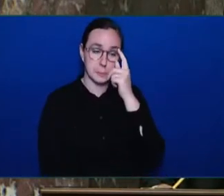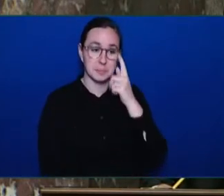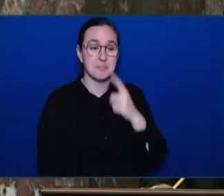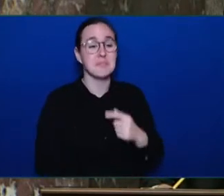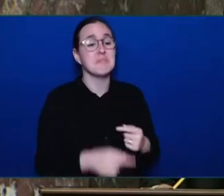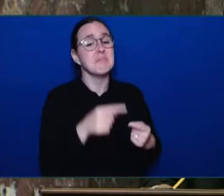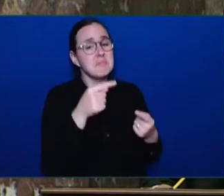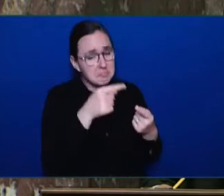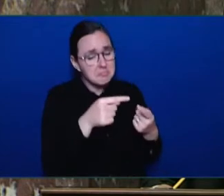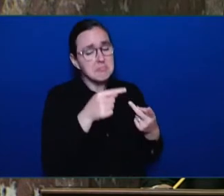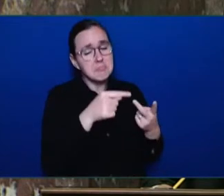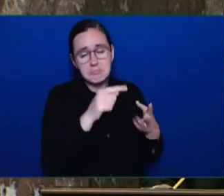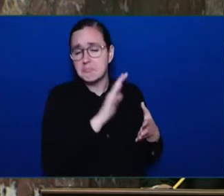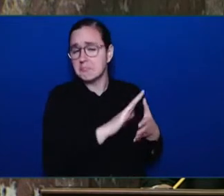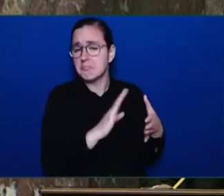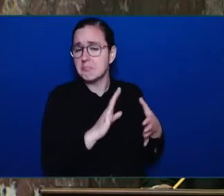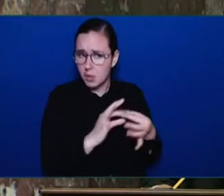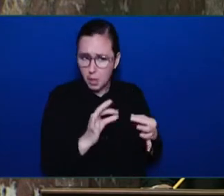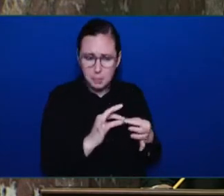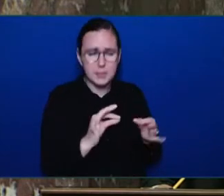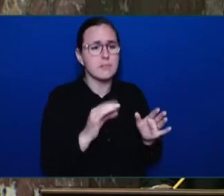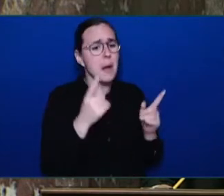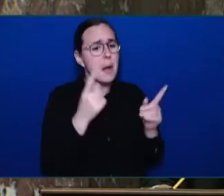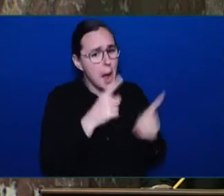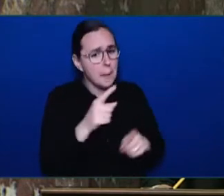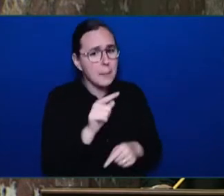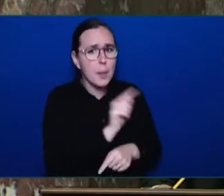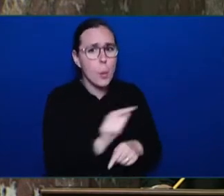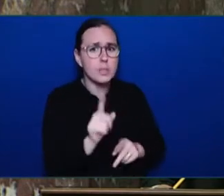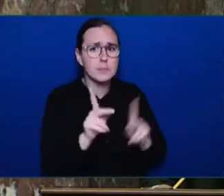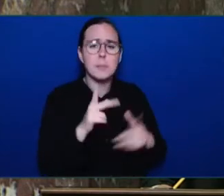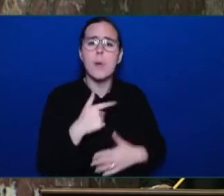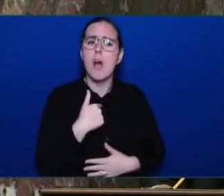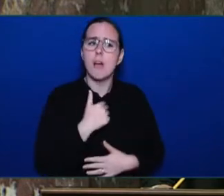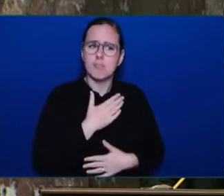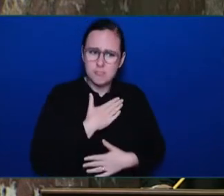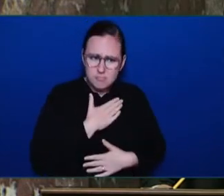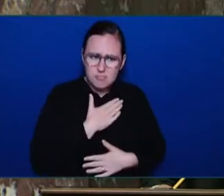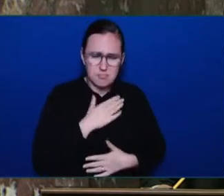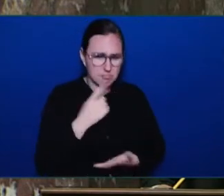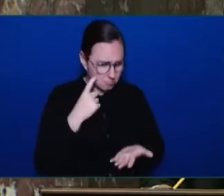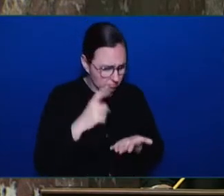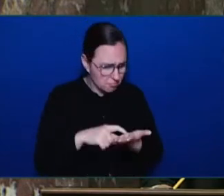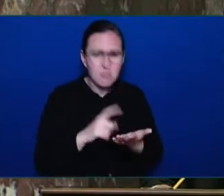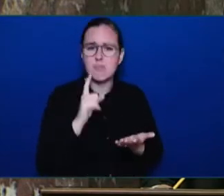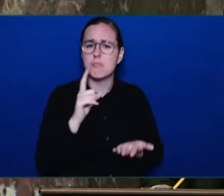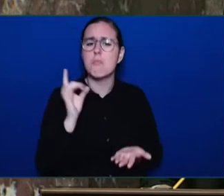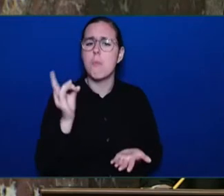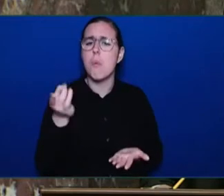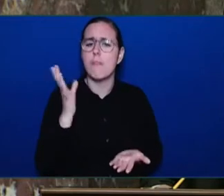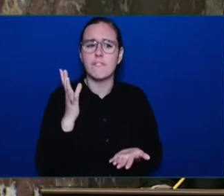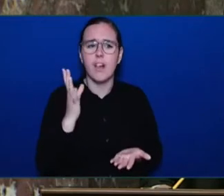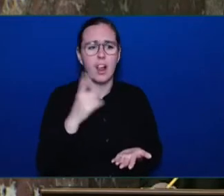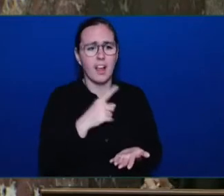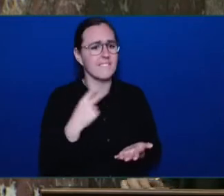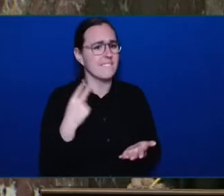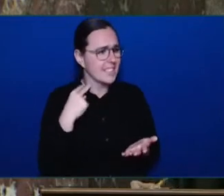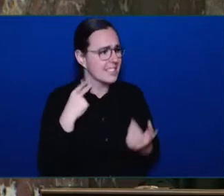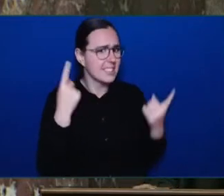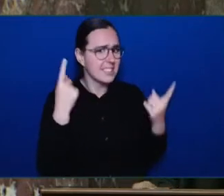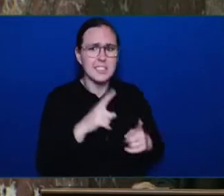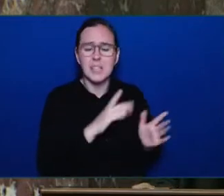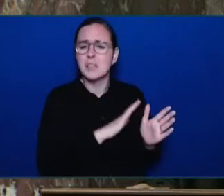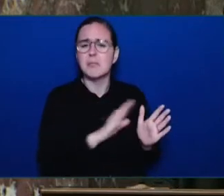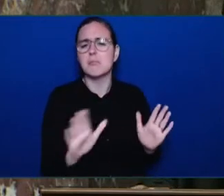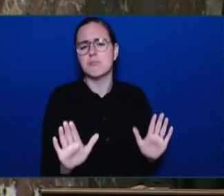less. And my heart goes out to the victims of those crimes. In respect of the Prolific Offender Management Program,